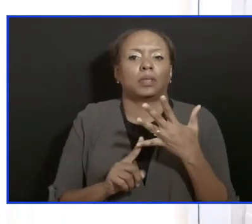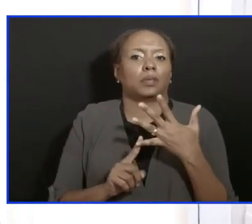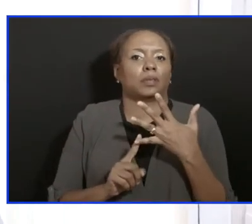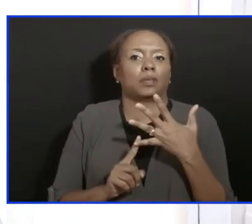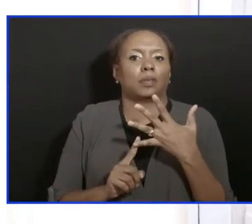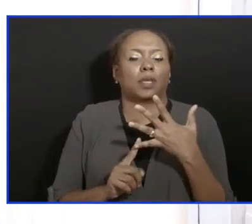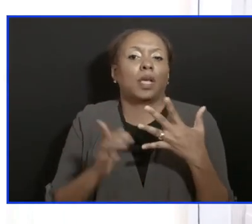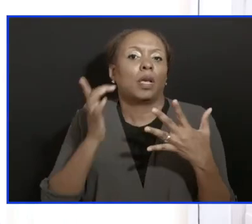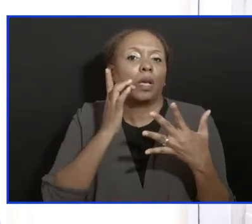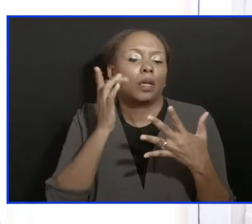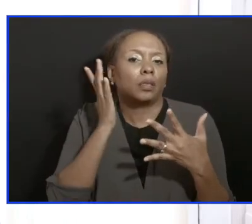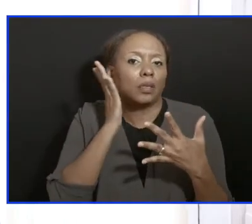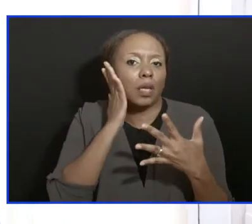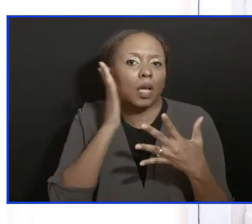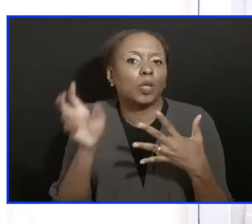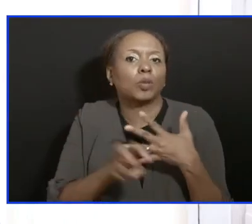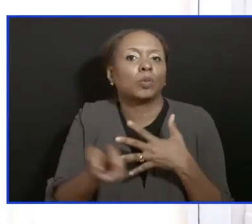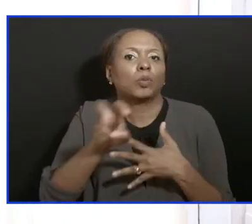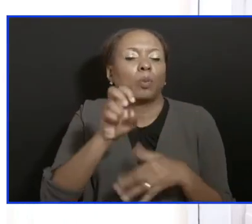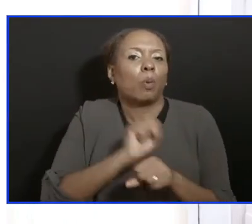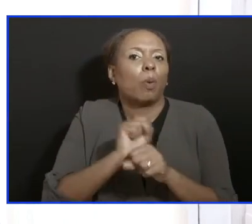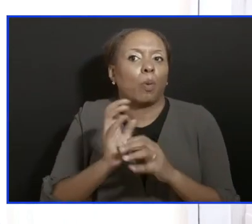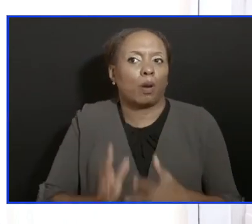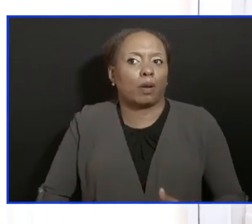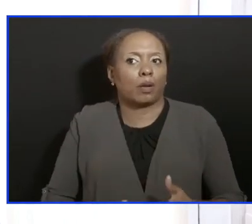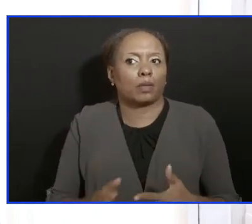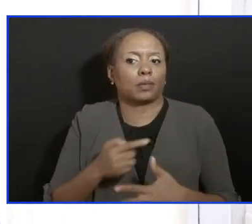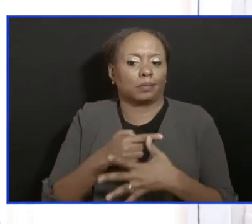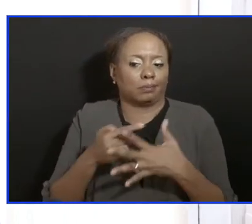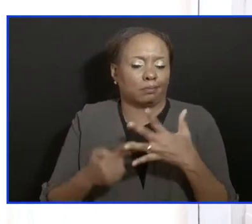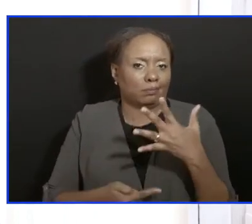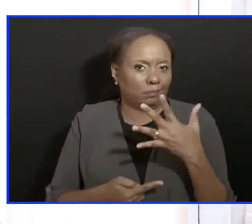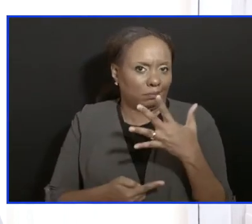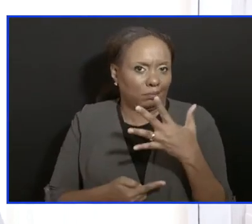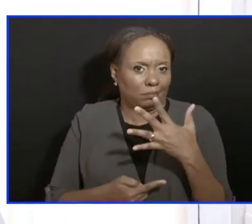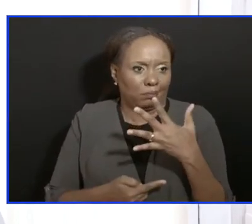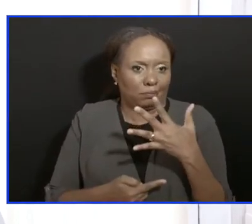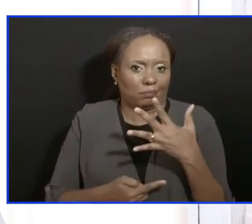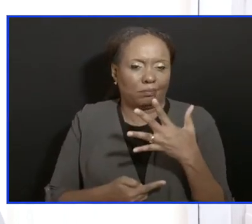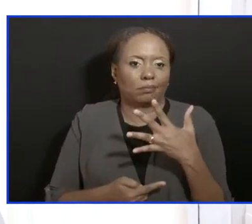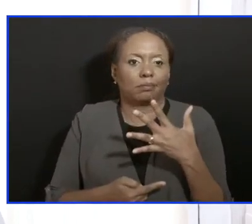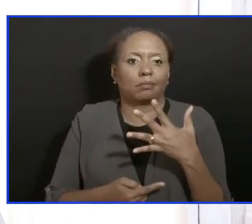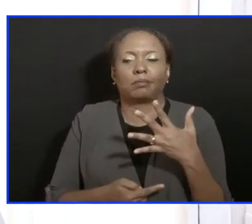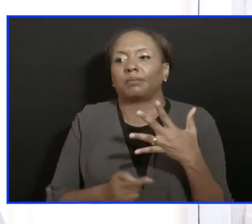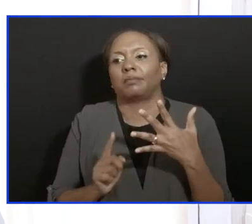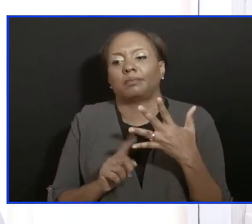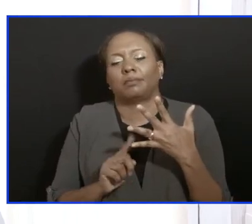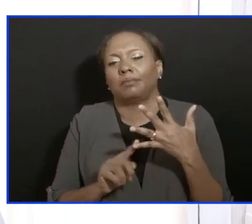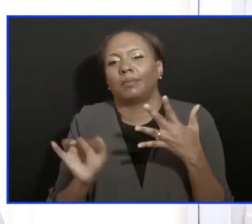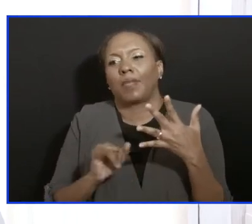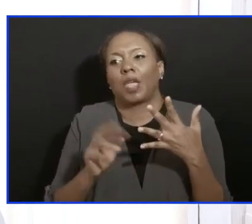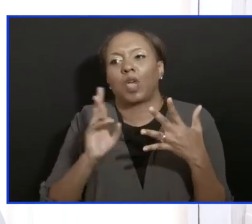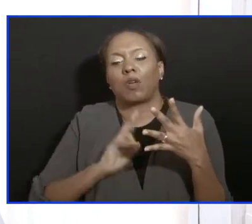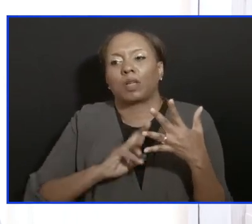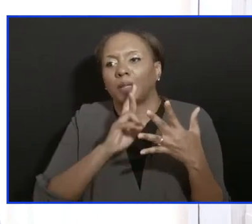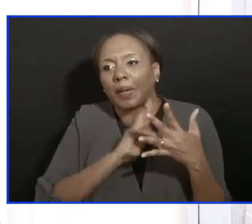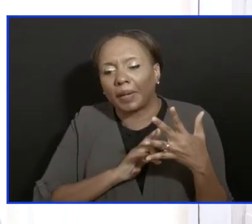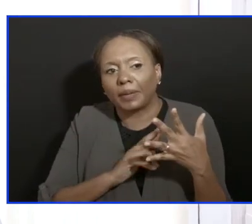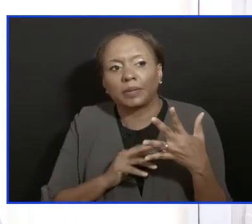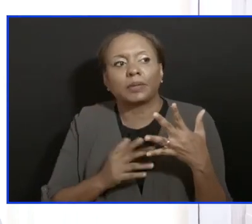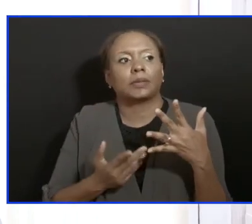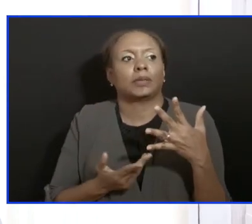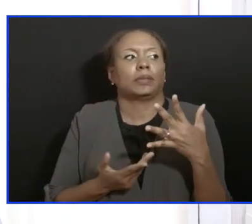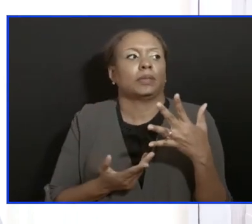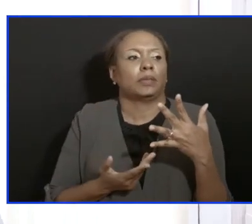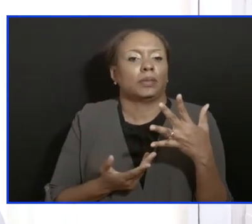fact our hotel and tourism workers and workers in restaurants used predominantly in the tourism